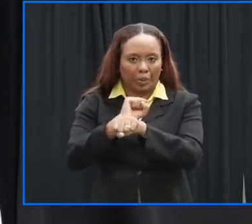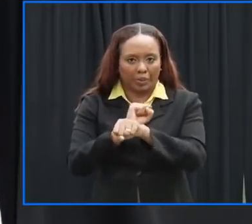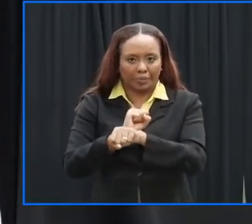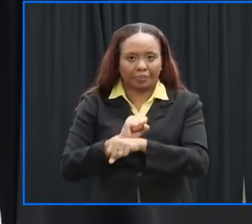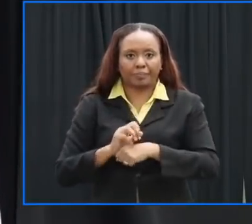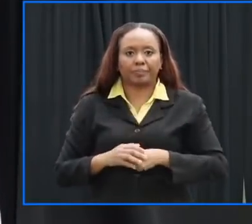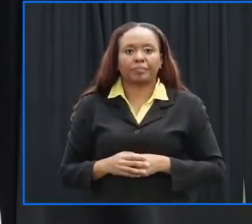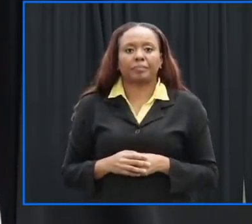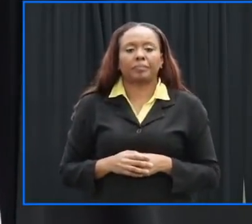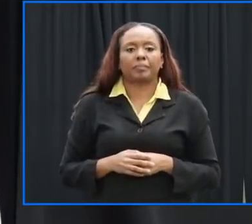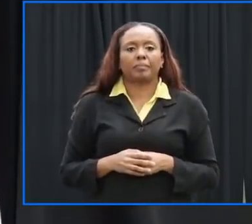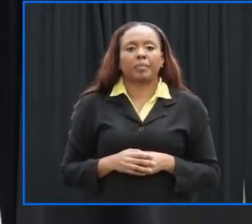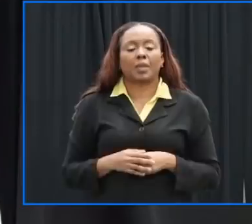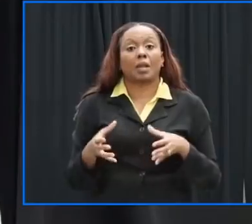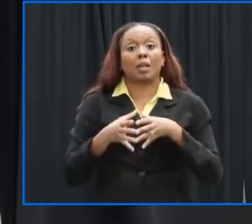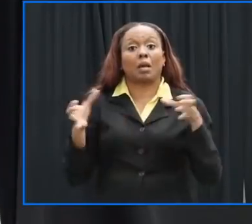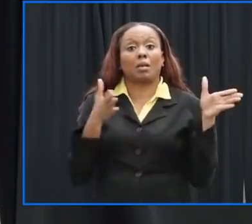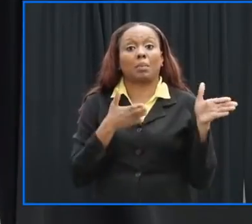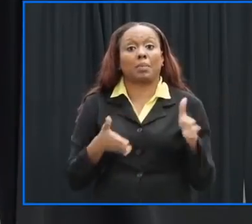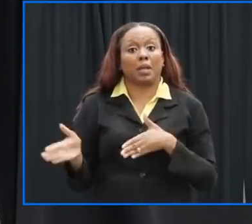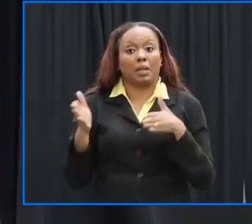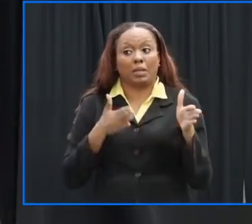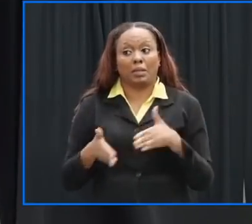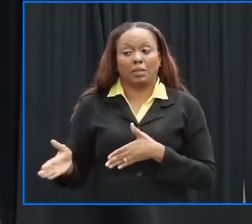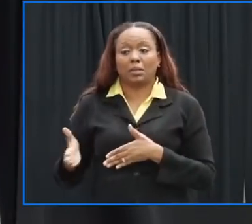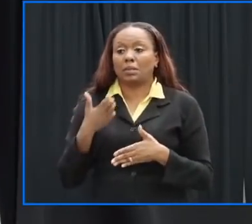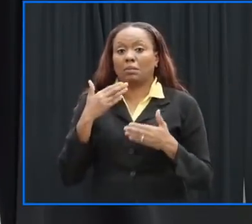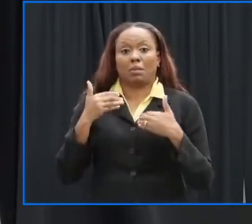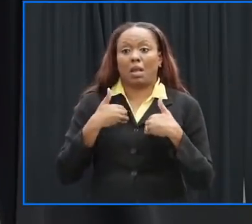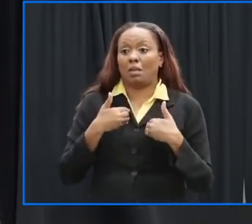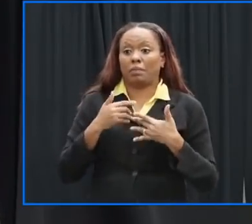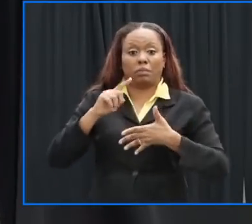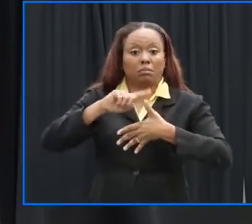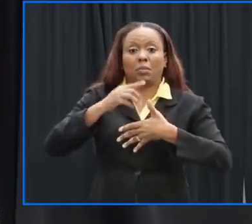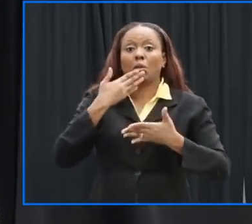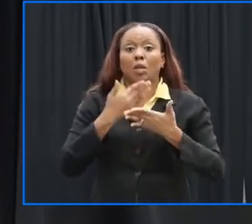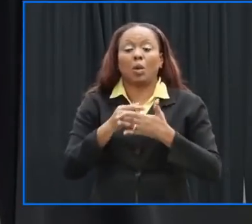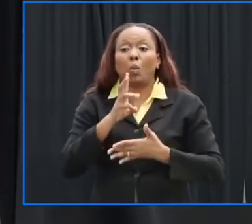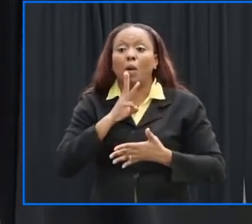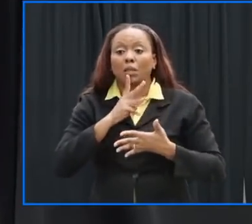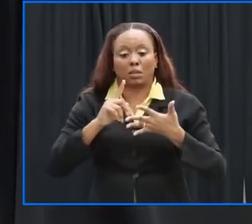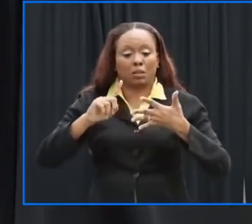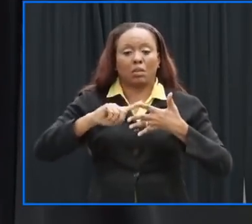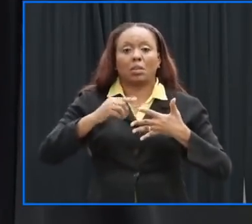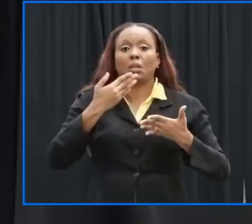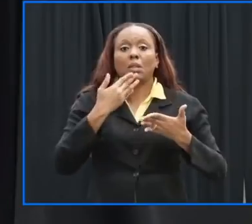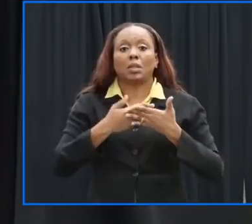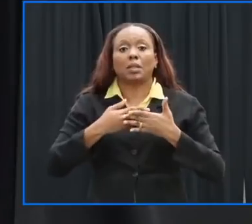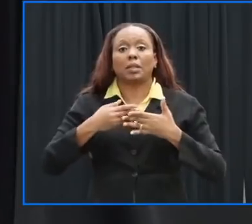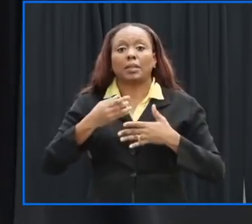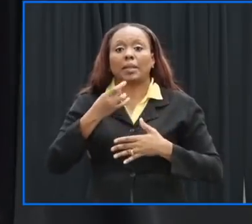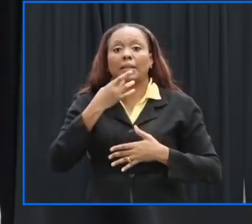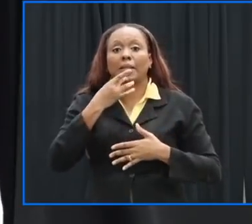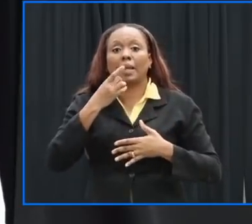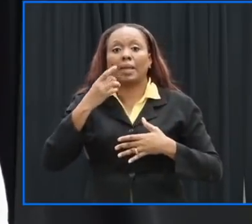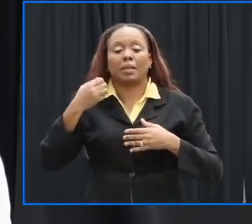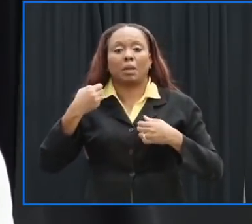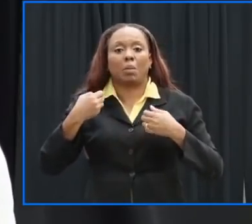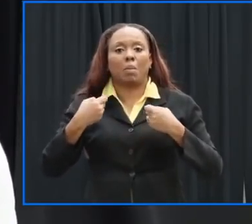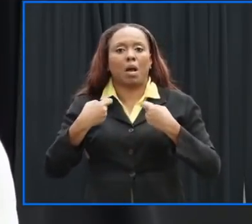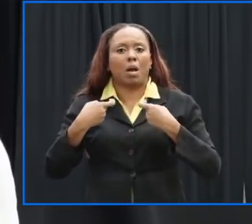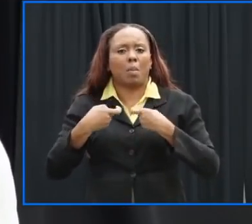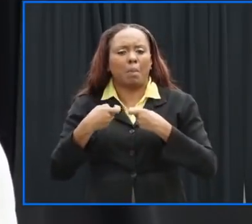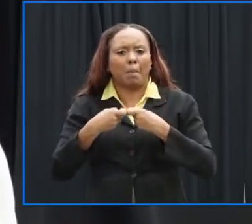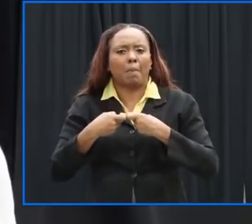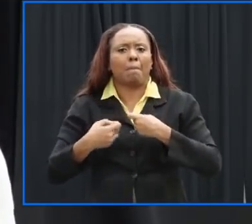several plans have been made there is good water supply there is good electricity supply so we have